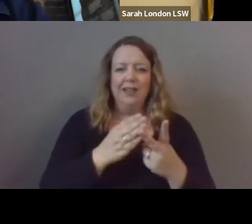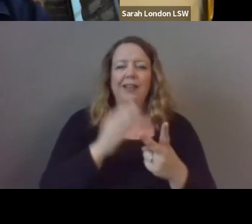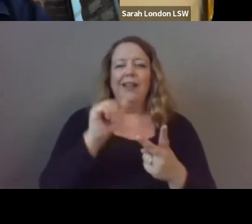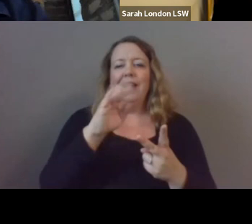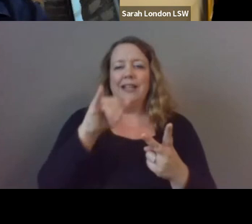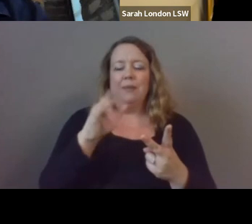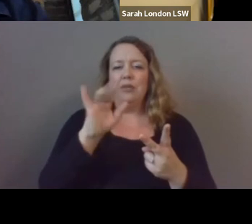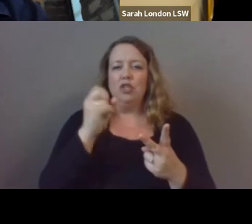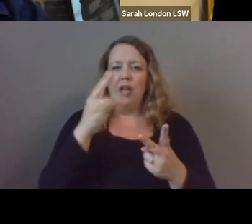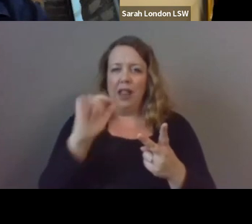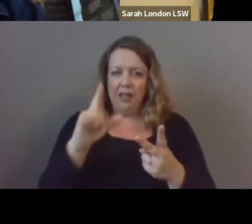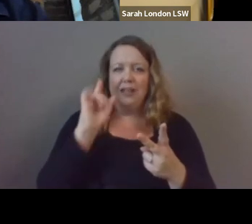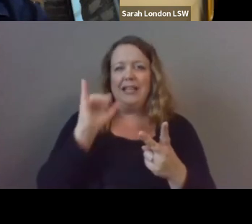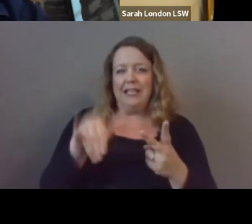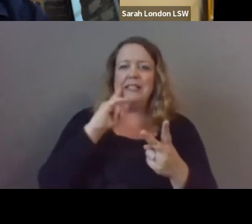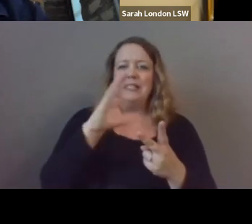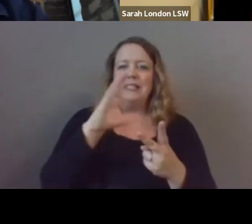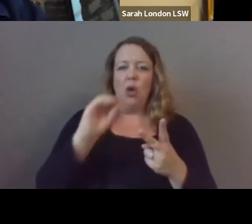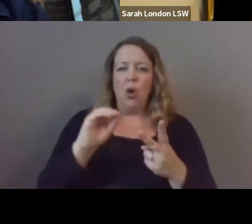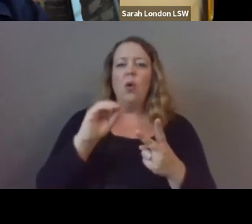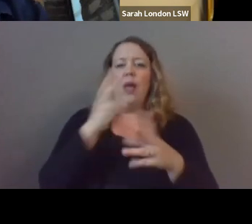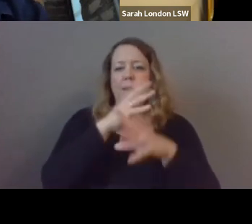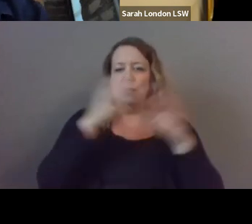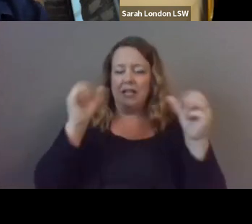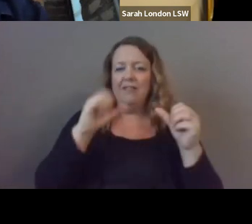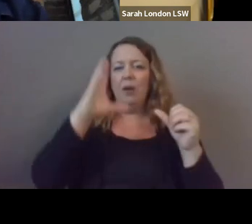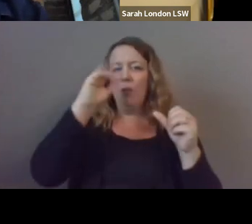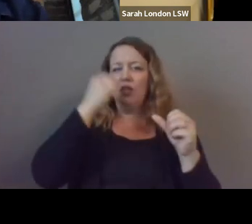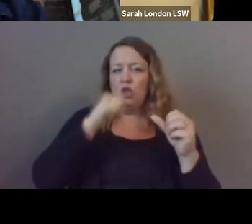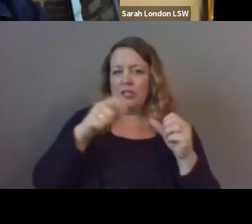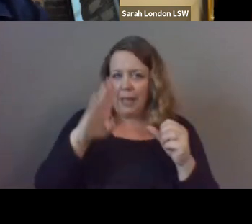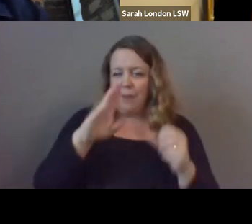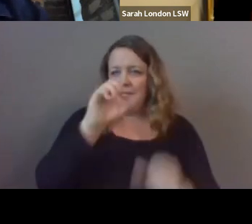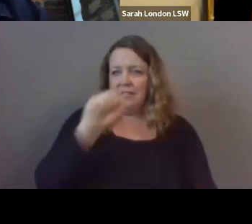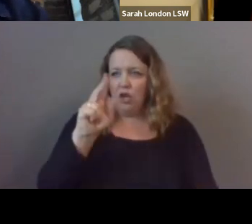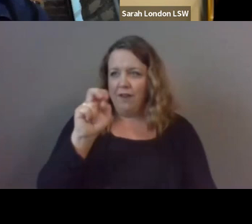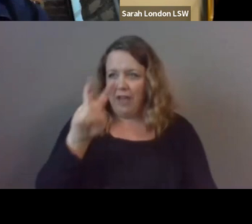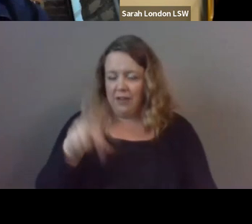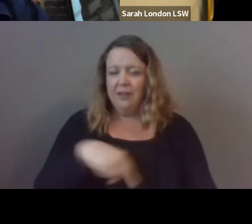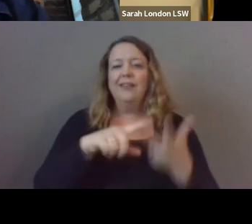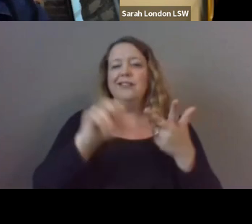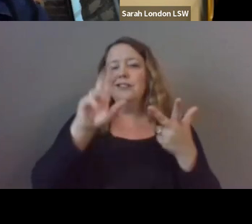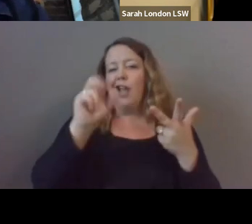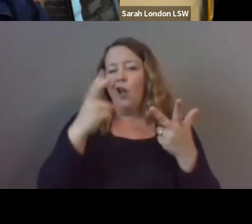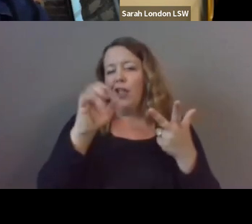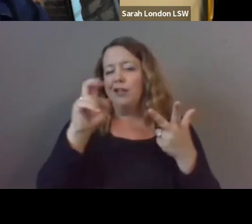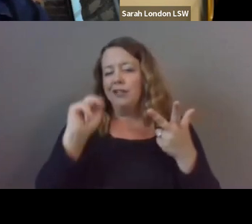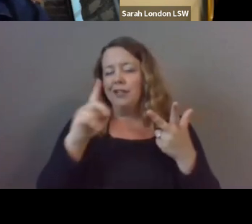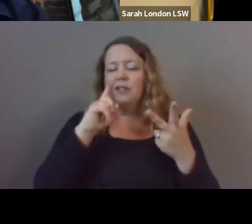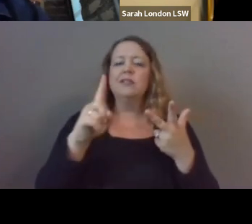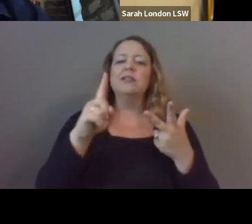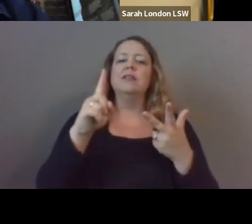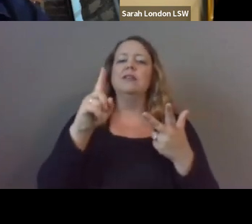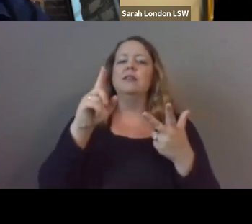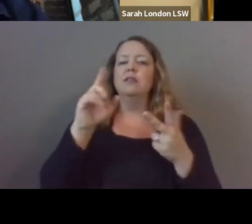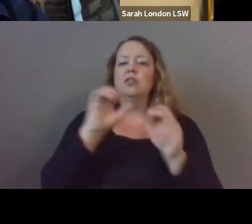the ceo and president of the boys and girls clubs of southern nevada and we have sarah london who is a licensed social worker with the chosen children's